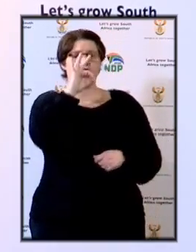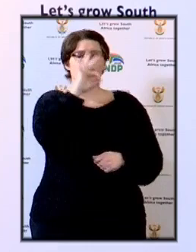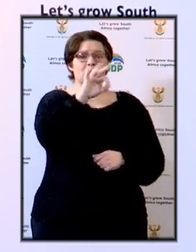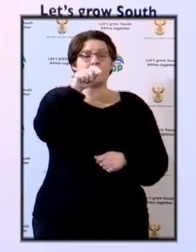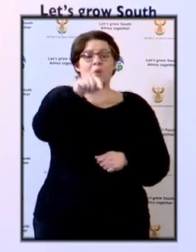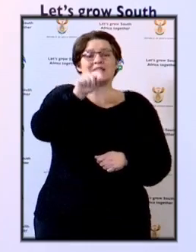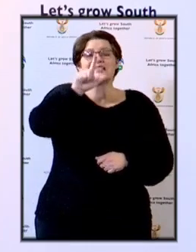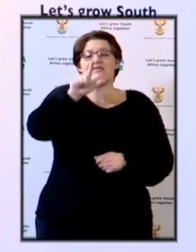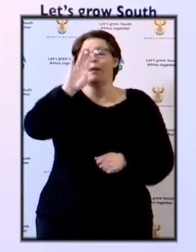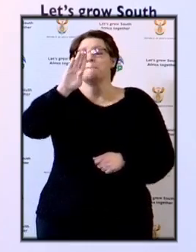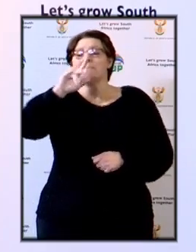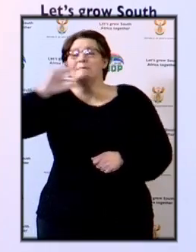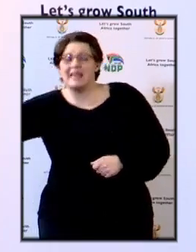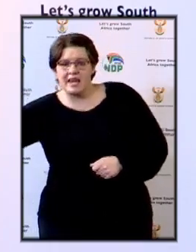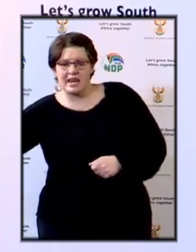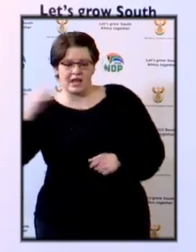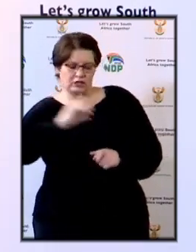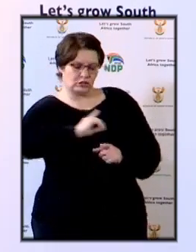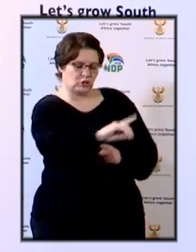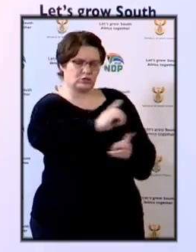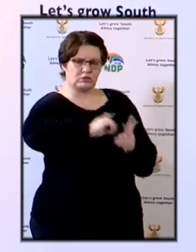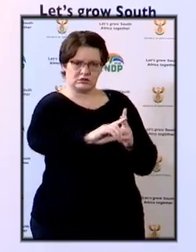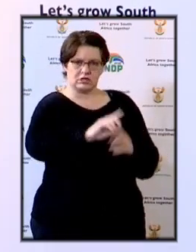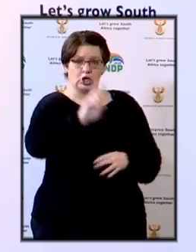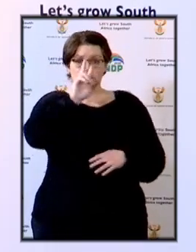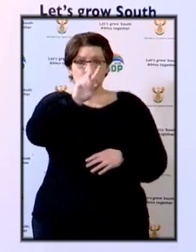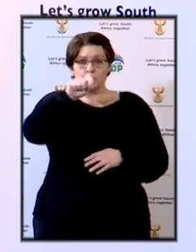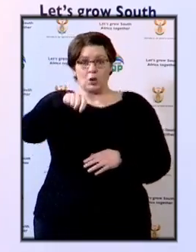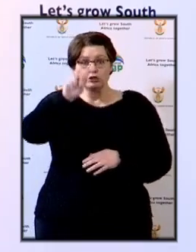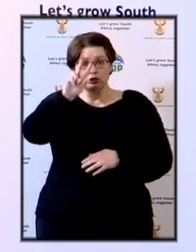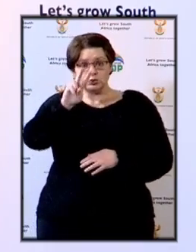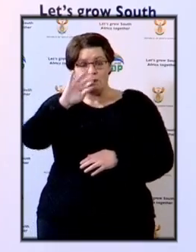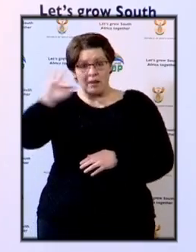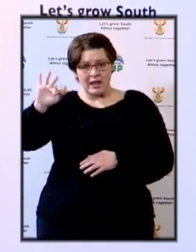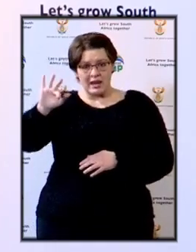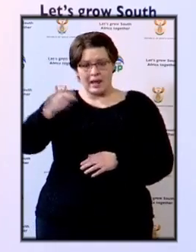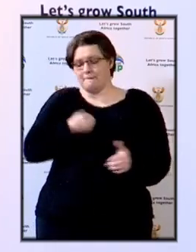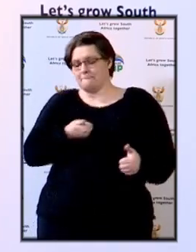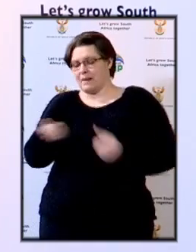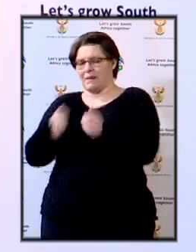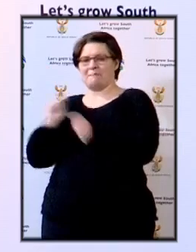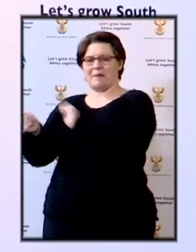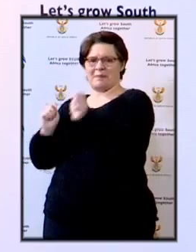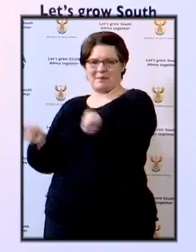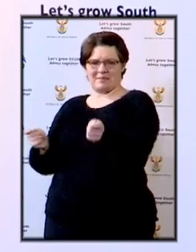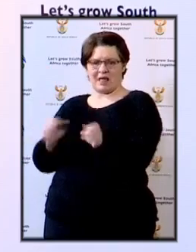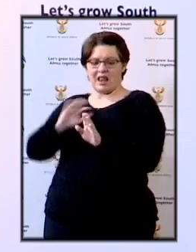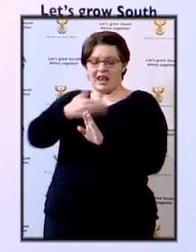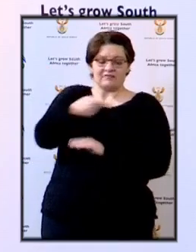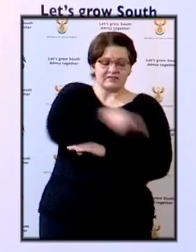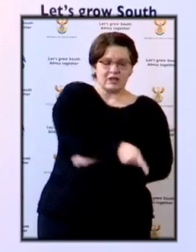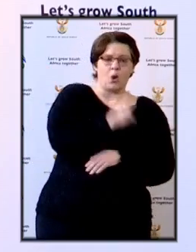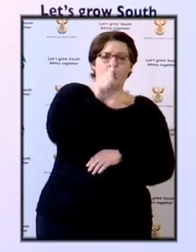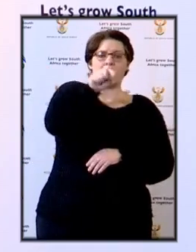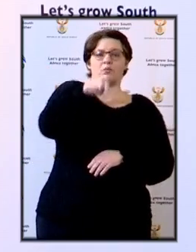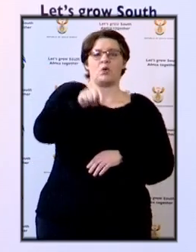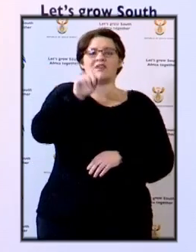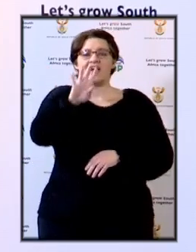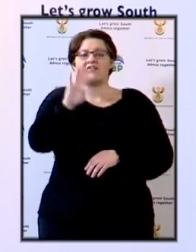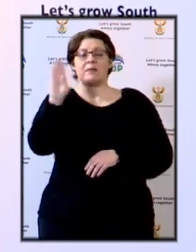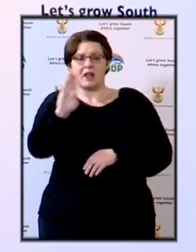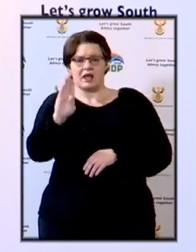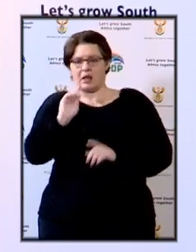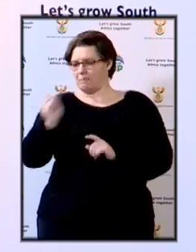of $3.7 billion, of which $2.2 billion was paid back, leaving an amount of $1